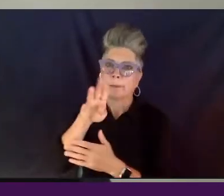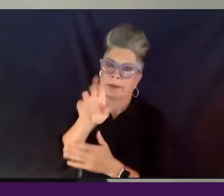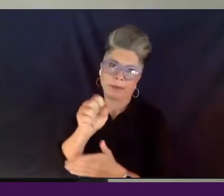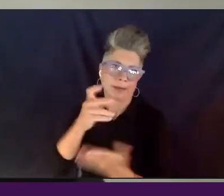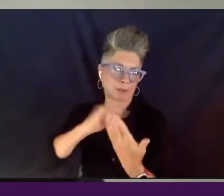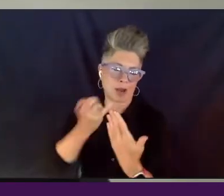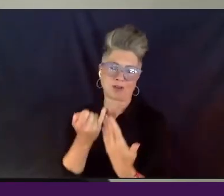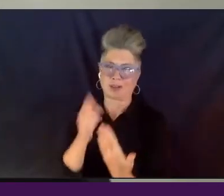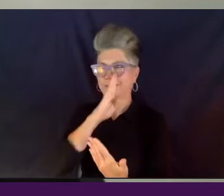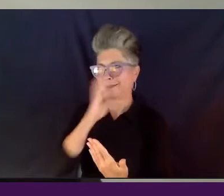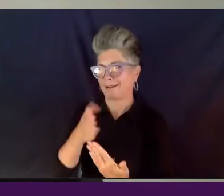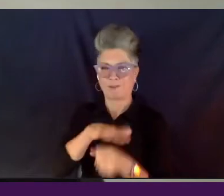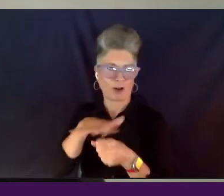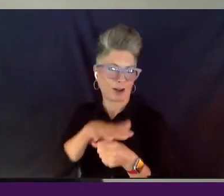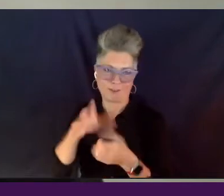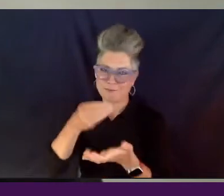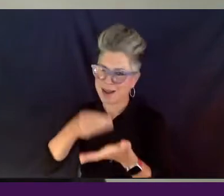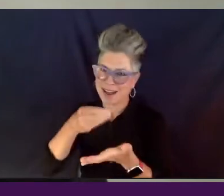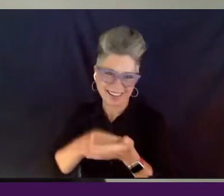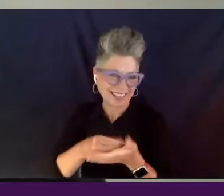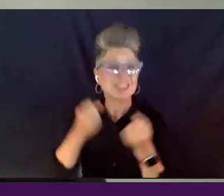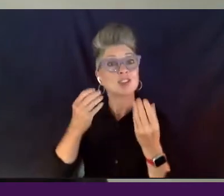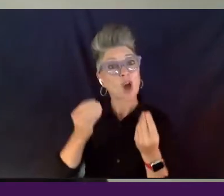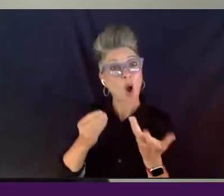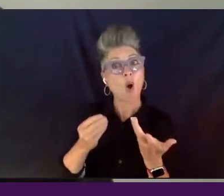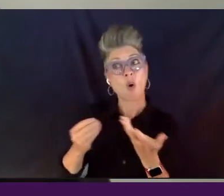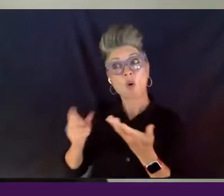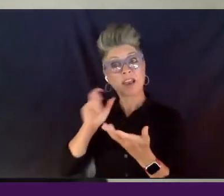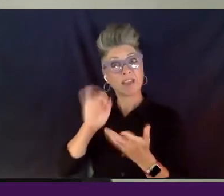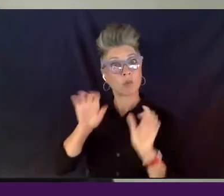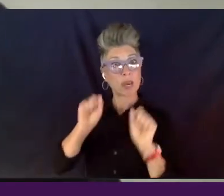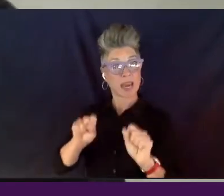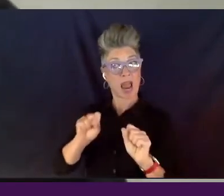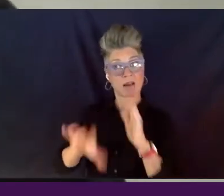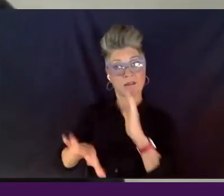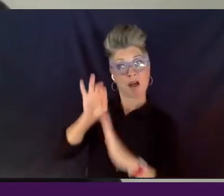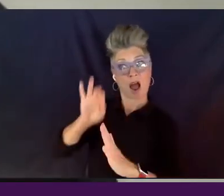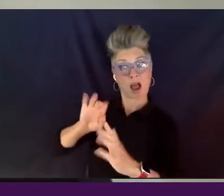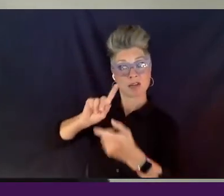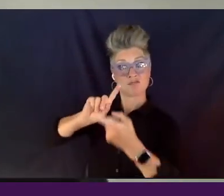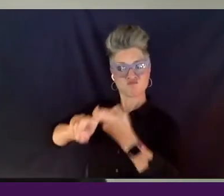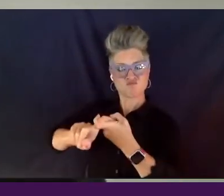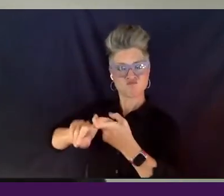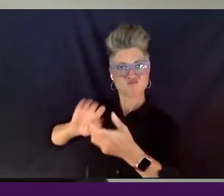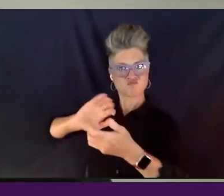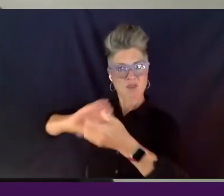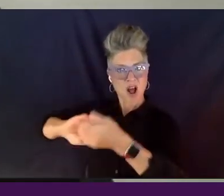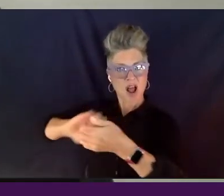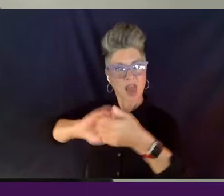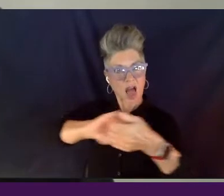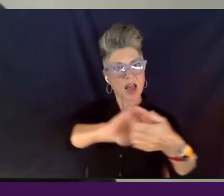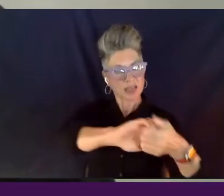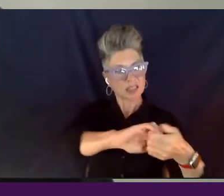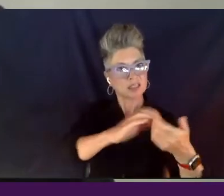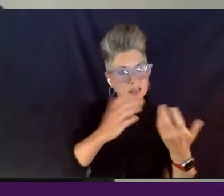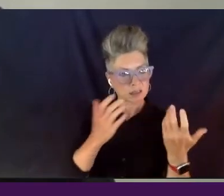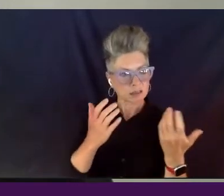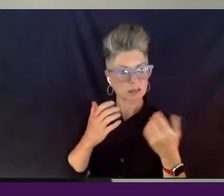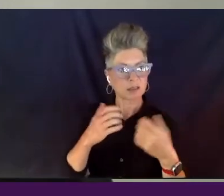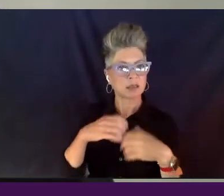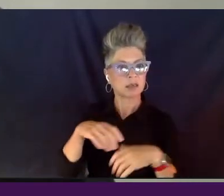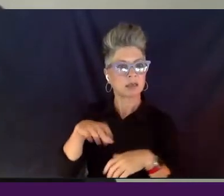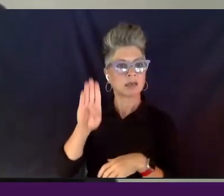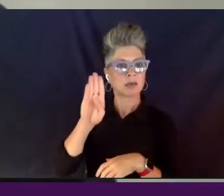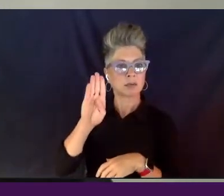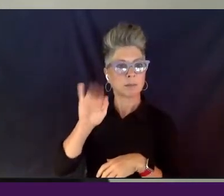So by teaming up and finding sort of alliances, allyship, think is, is, is a good word, um, with these